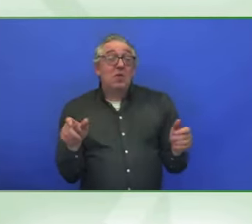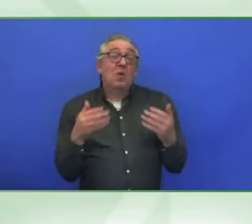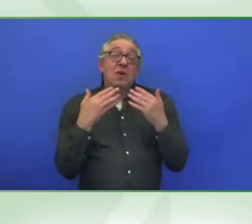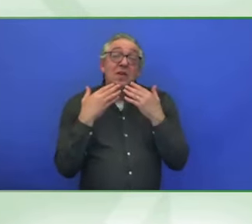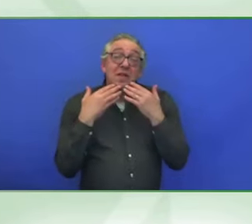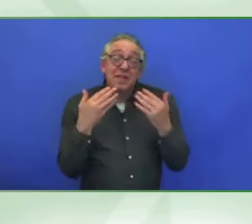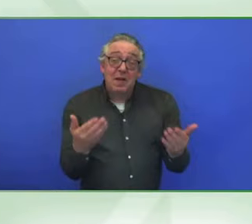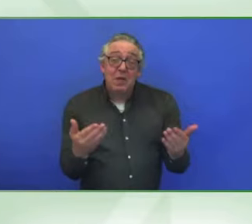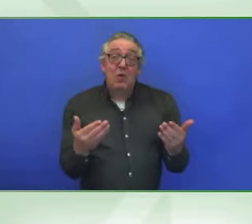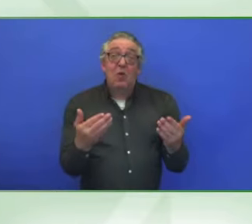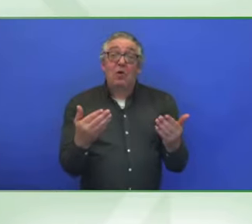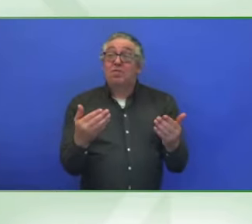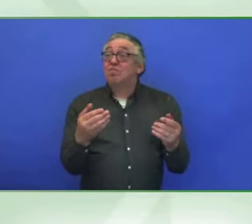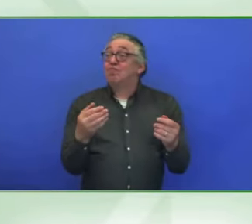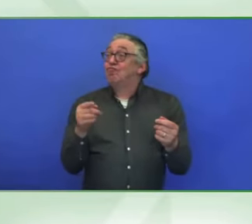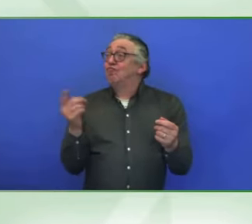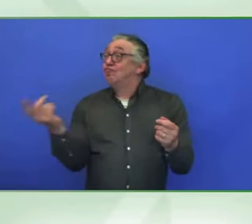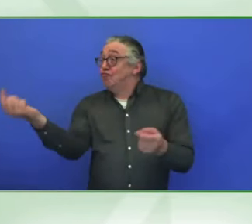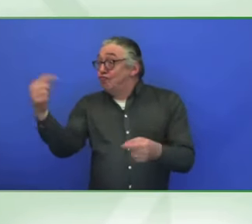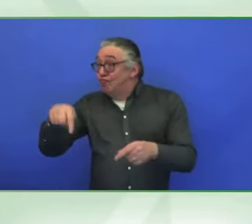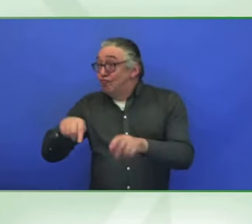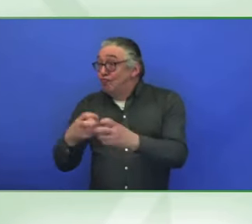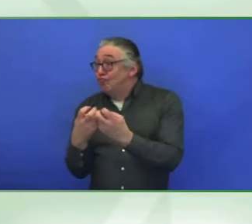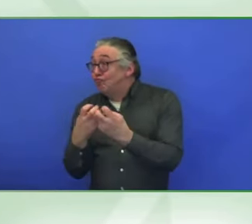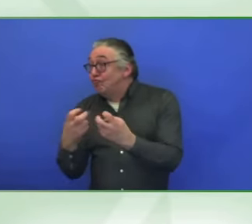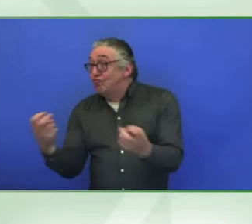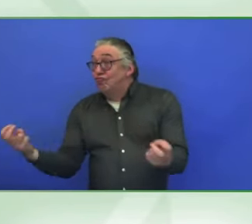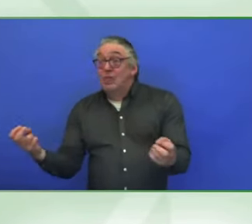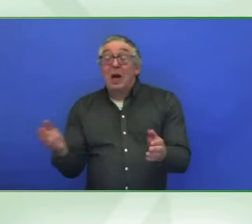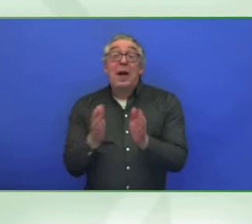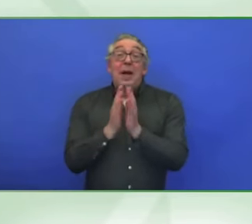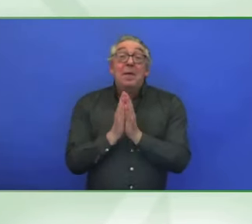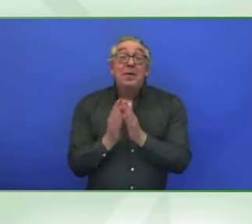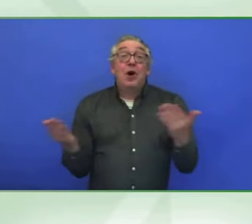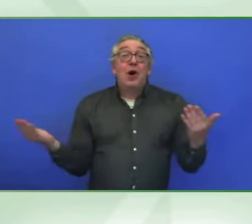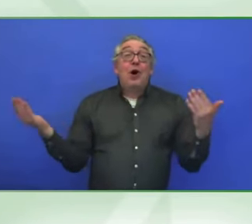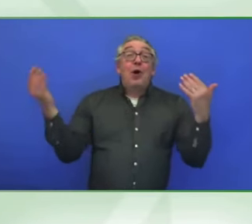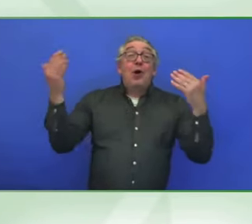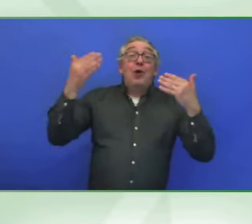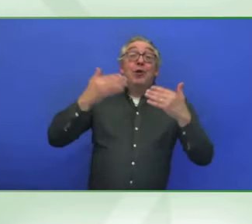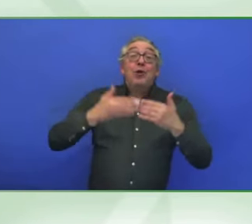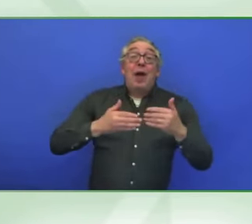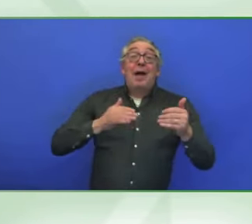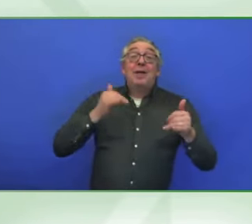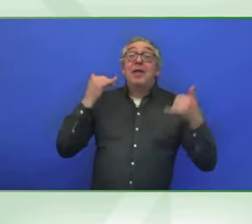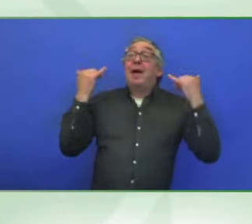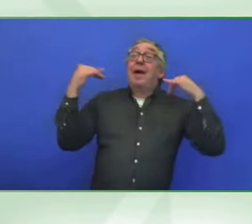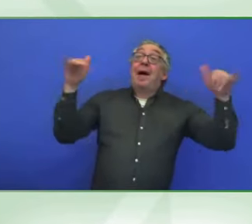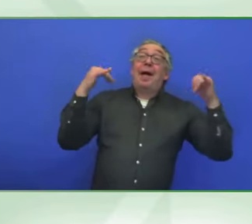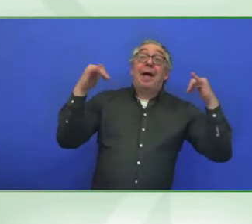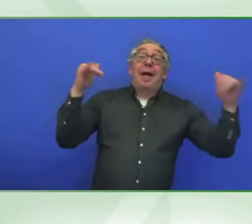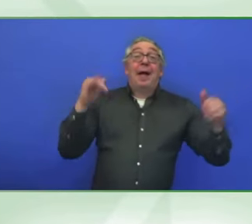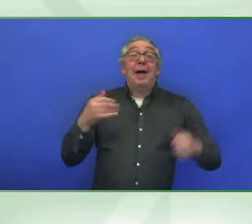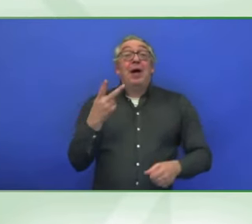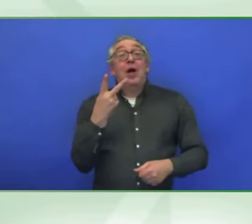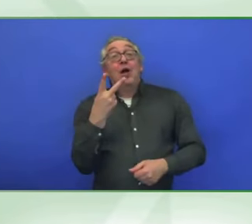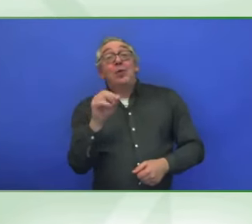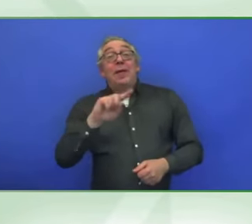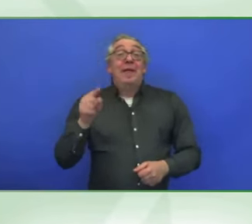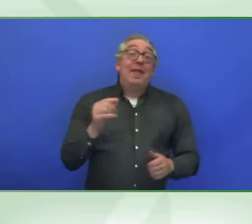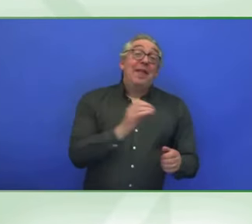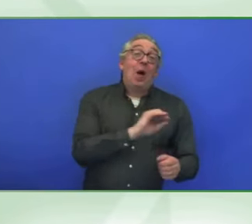But for those of us, please do not go out tonight and have 20,000 beers because you're tired. Be back in here tomorrow.